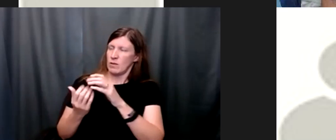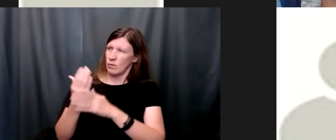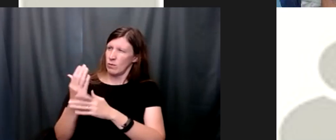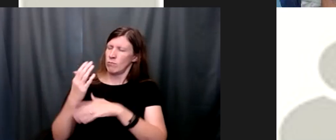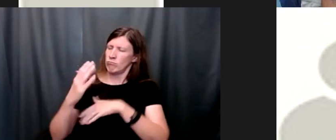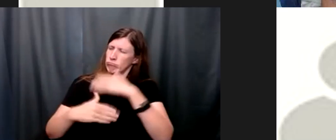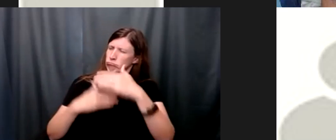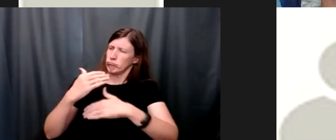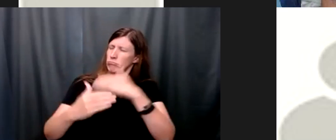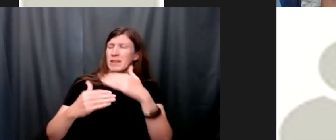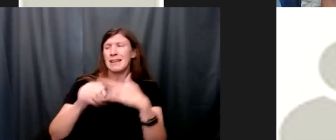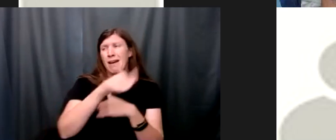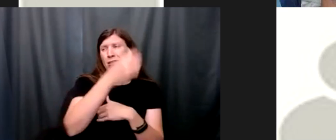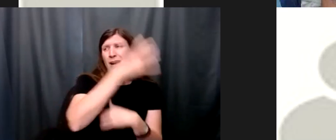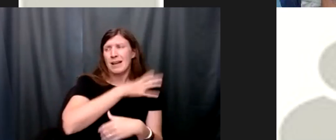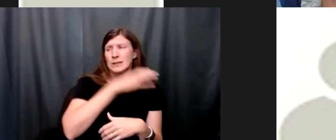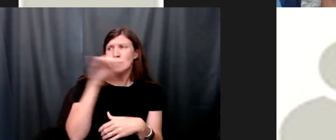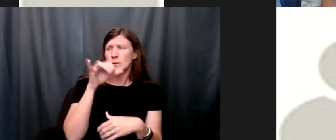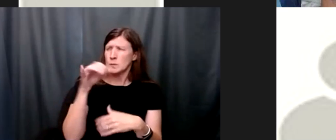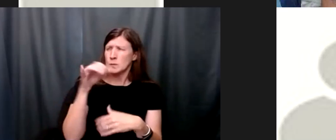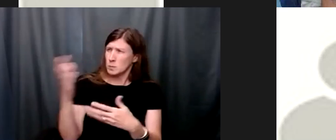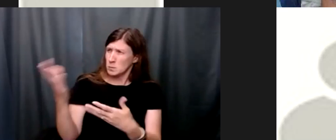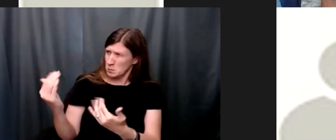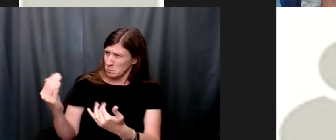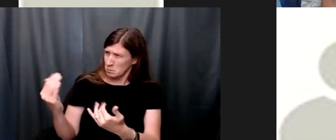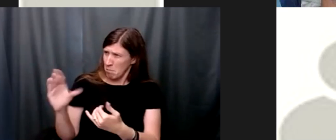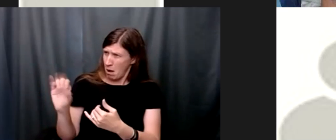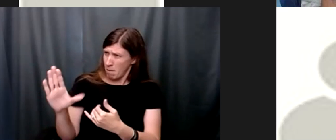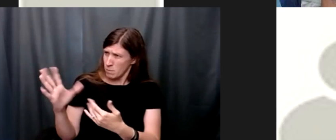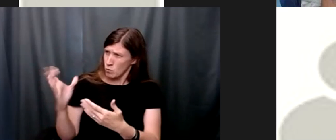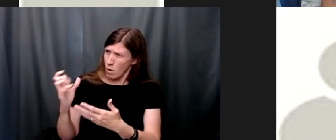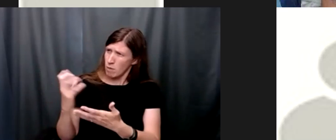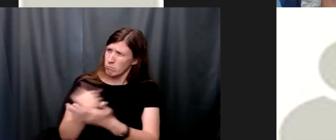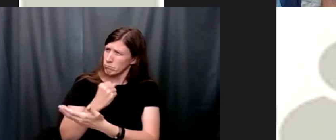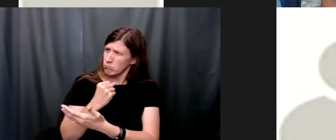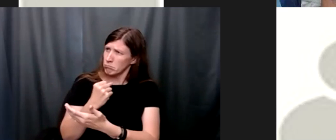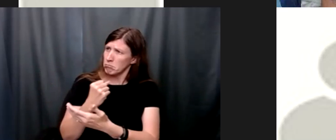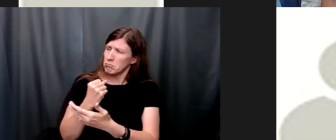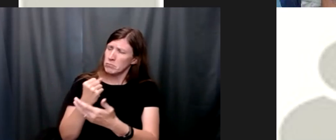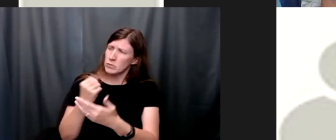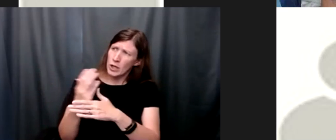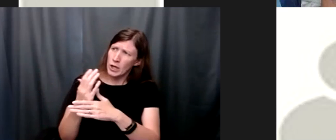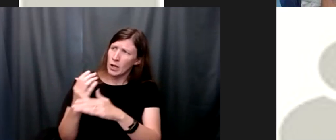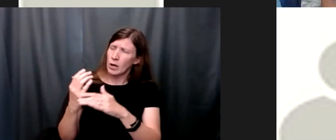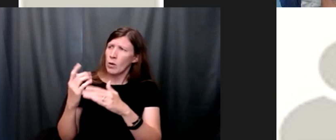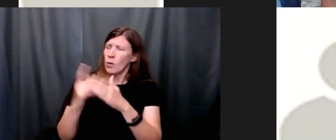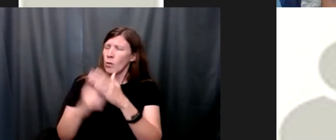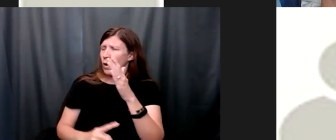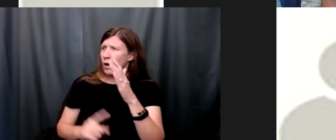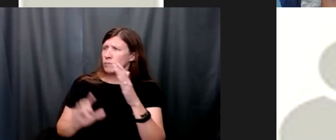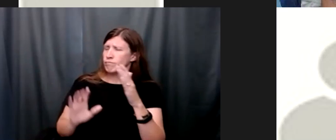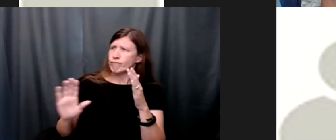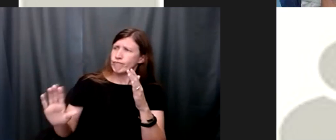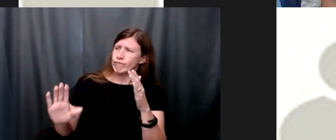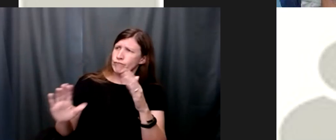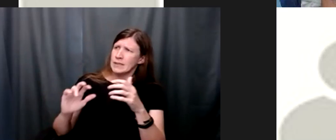along with the other guys but um do you want to bob you want to take a moment and tell us um kind of what was um